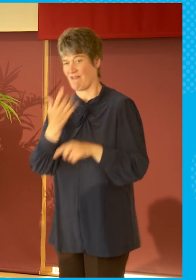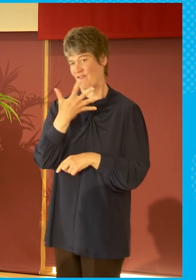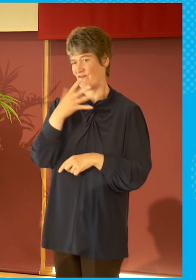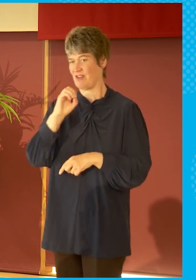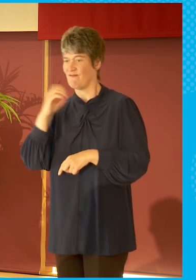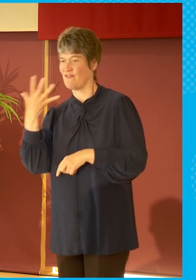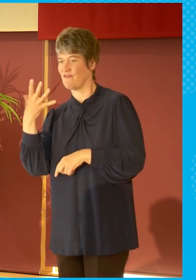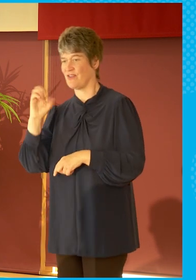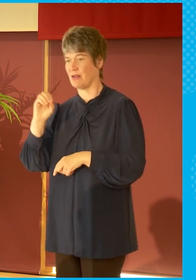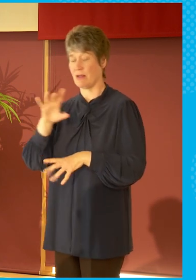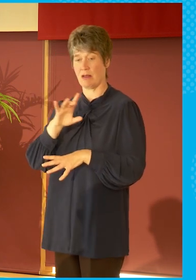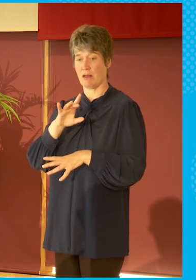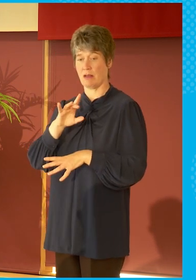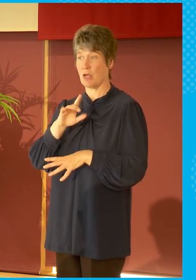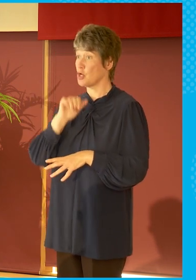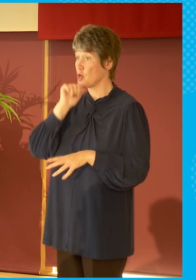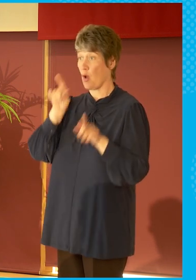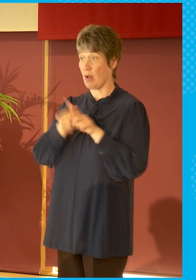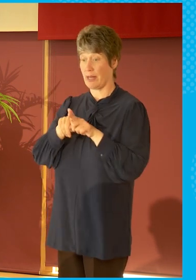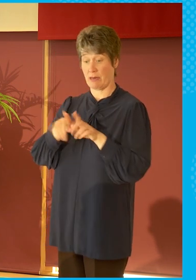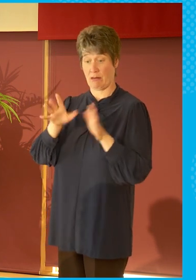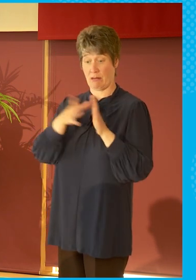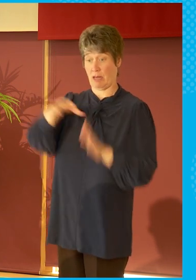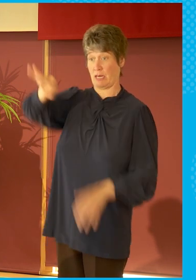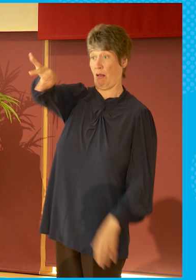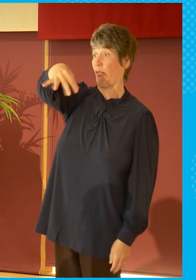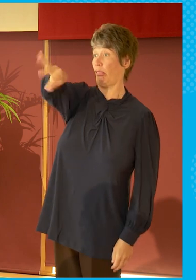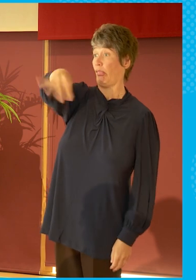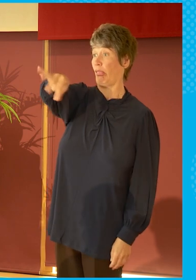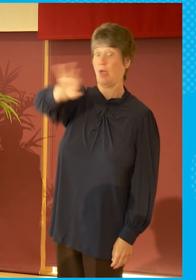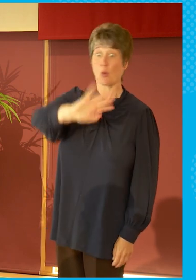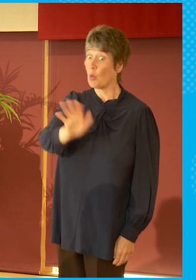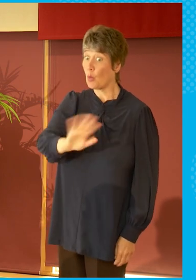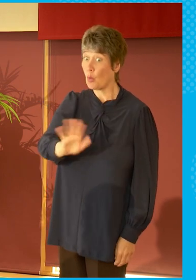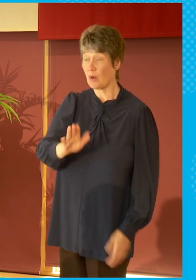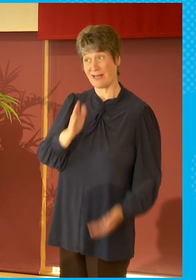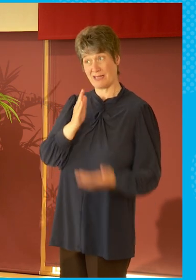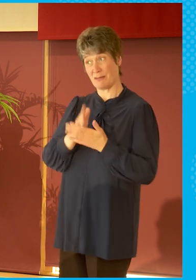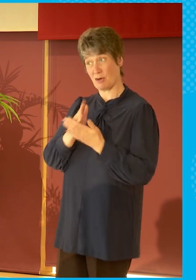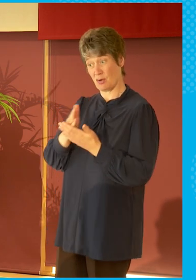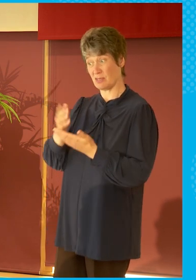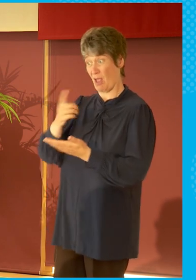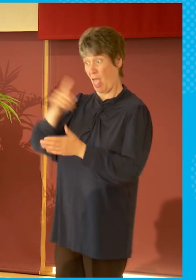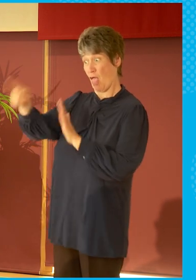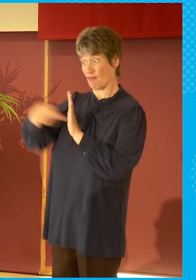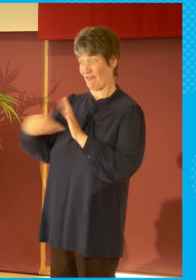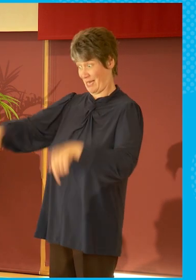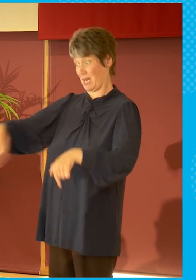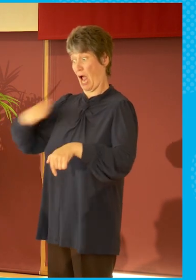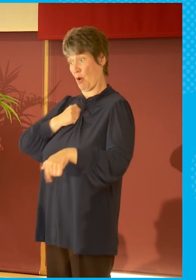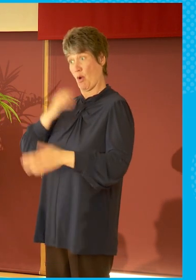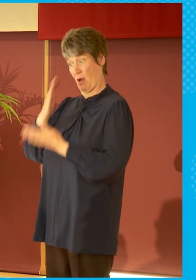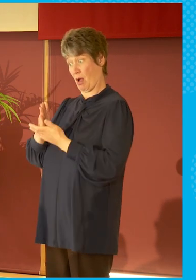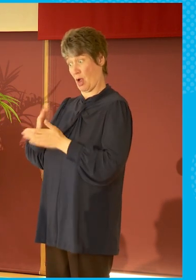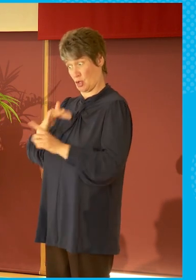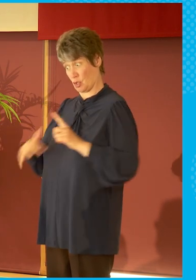as you said, not tokenistically, it's reflective of the society that we're in. One of the things we did do was, you know, you can set these